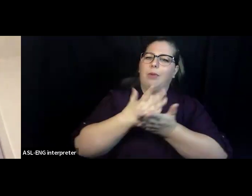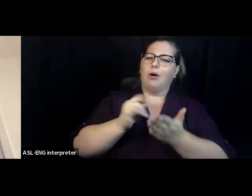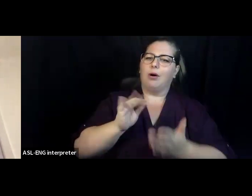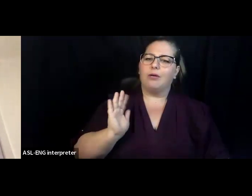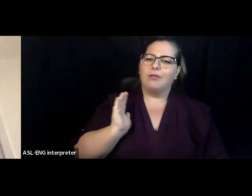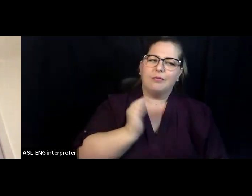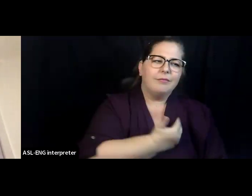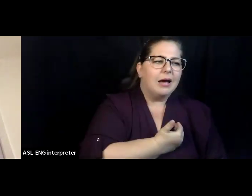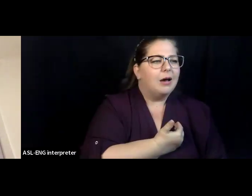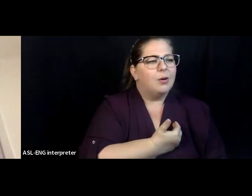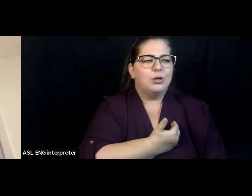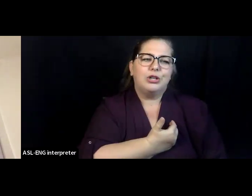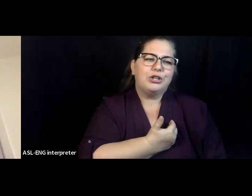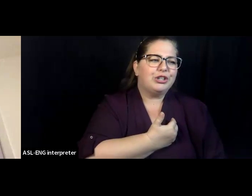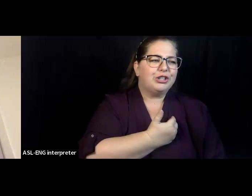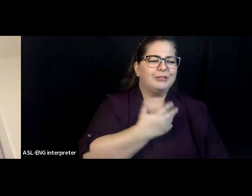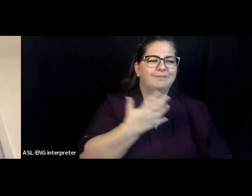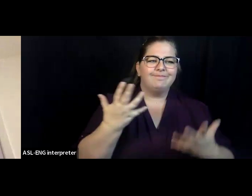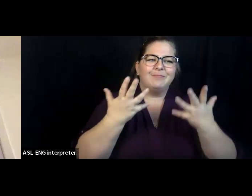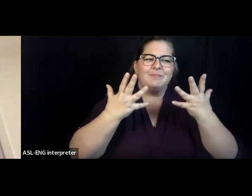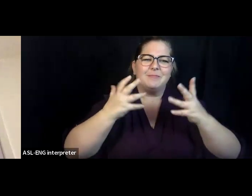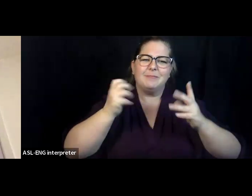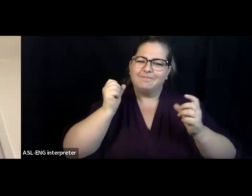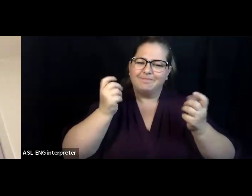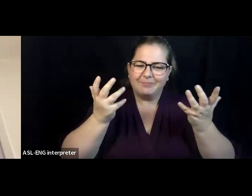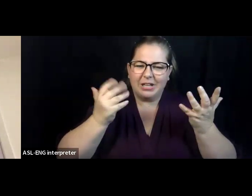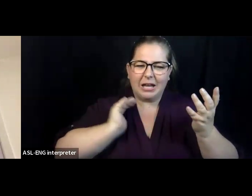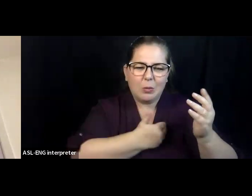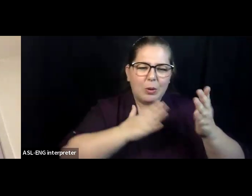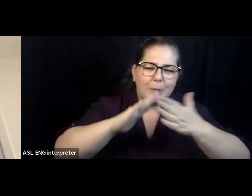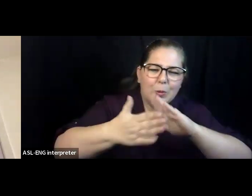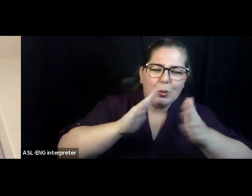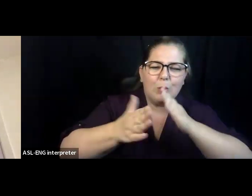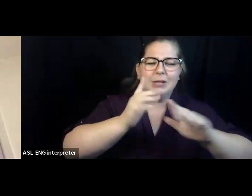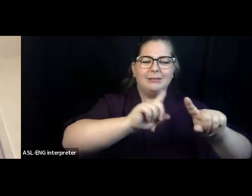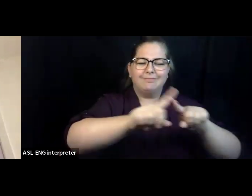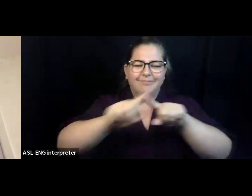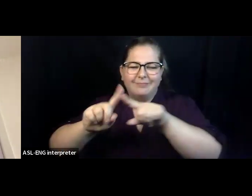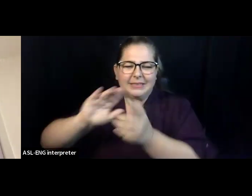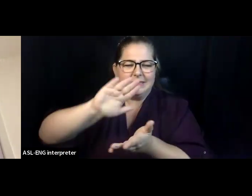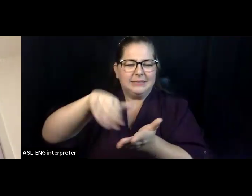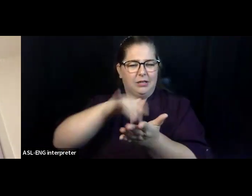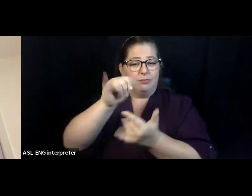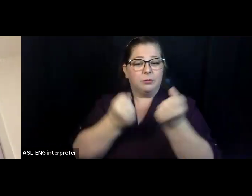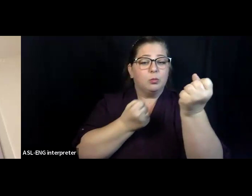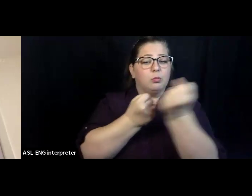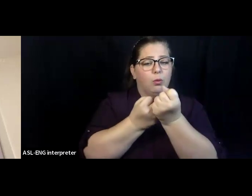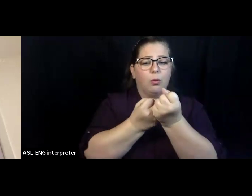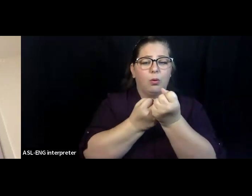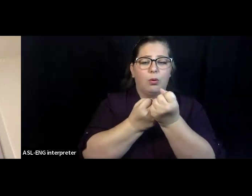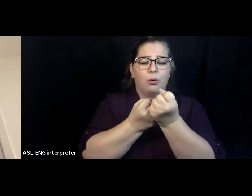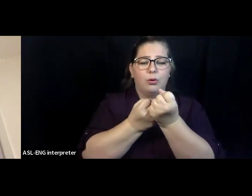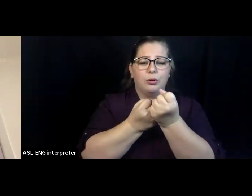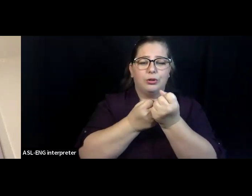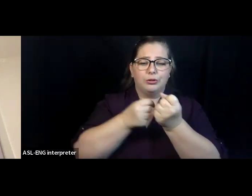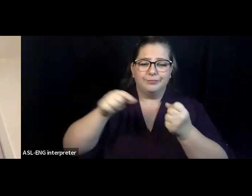cultural centers that support some of the populations, more marginalized identities and communities, to give them a place for